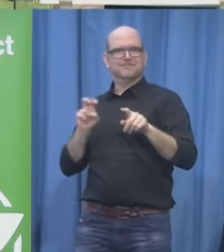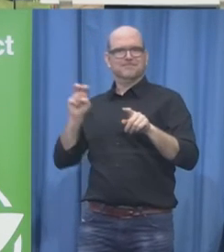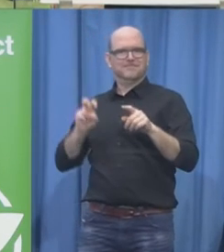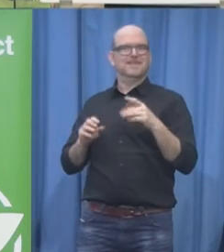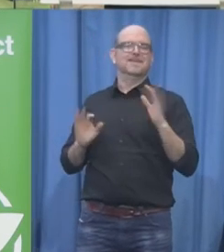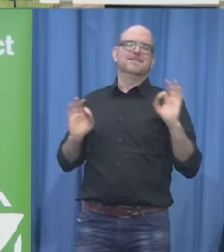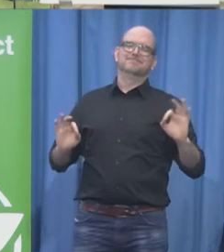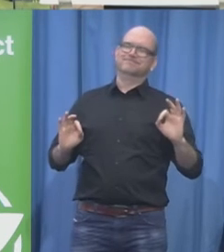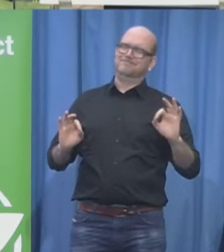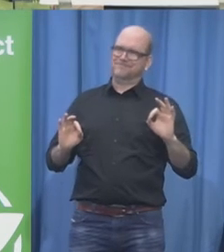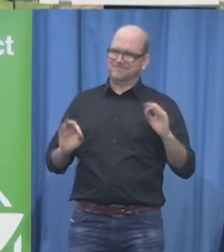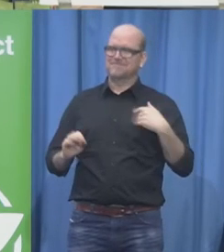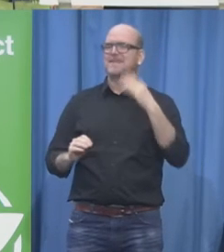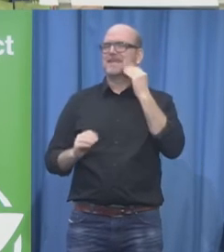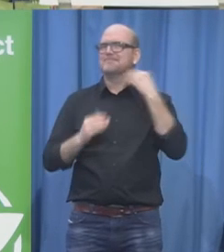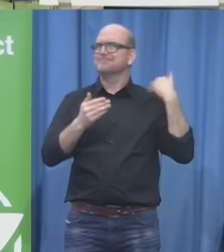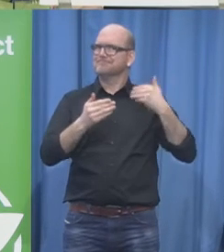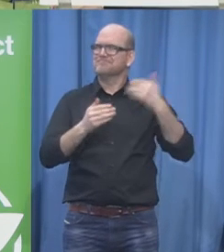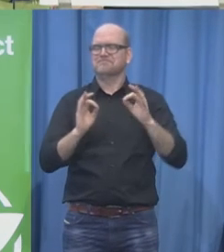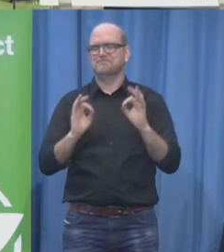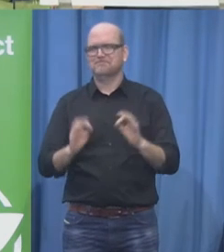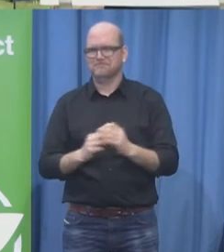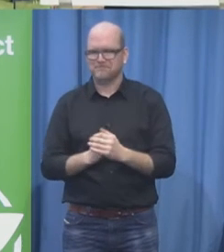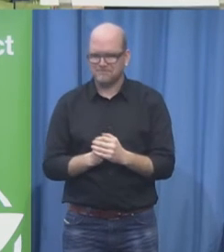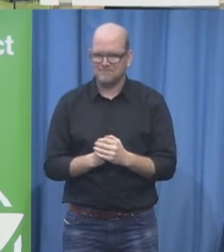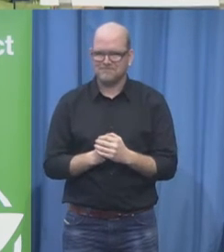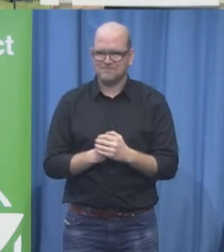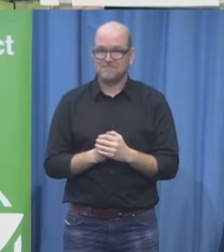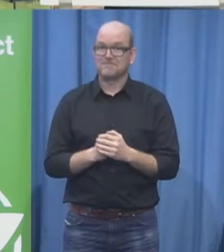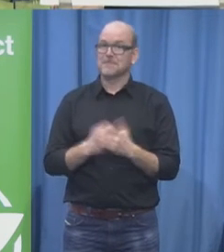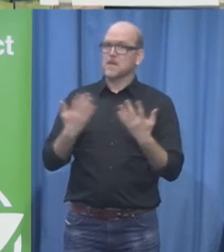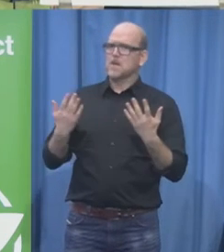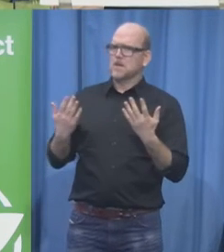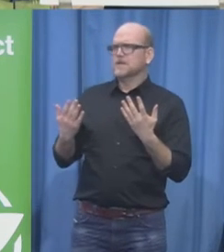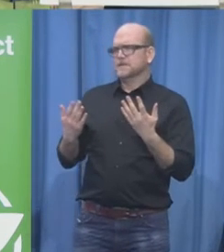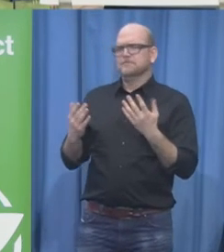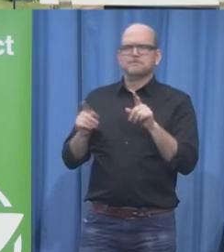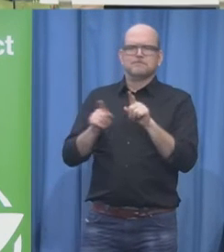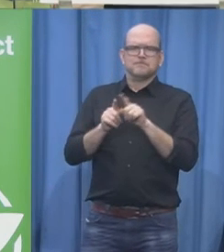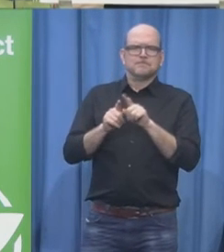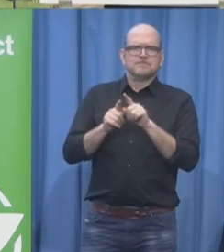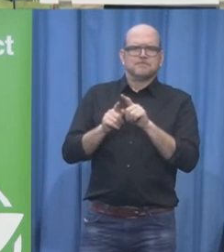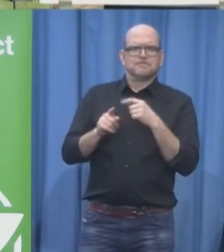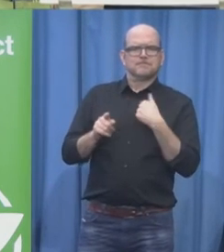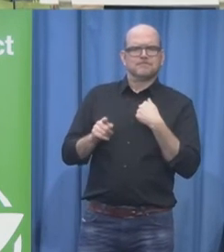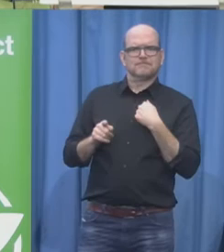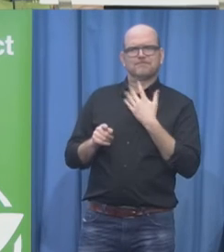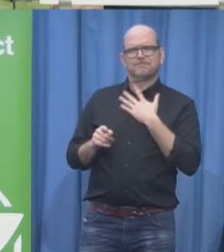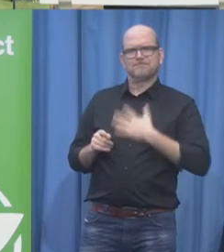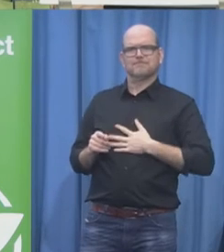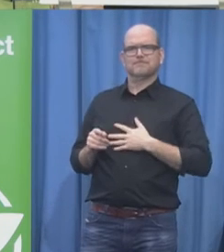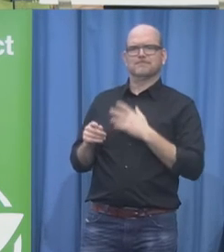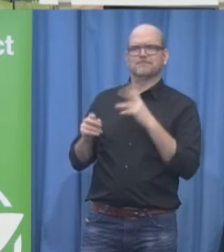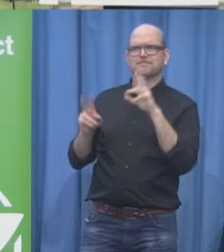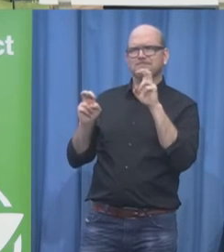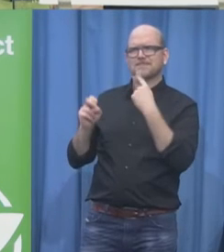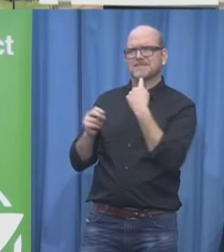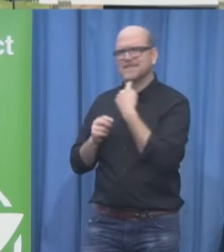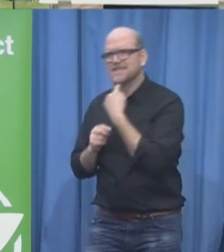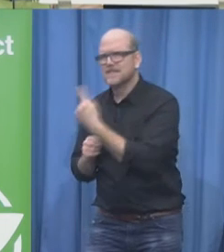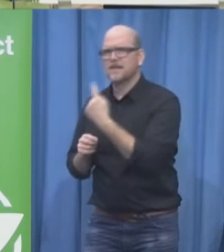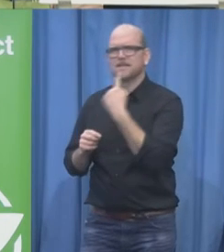Nations in Vienna would like to use this opportunity to extend its sincere thanks to the United